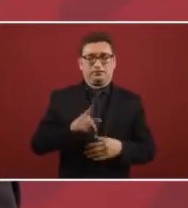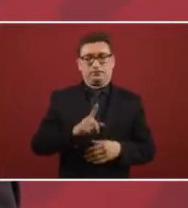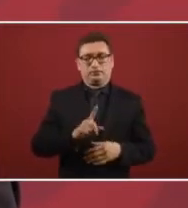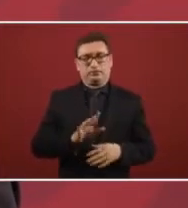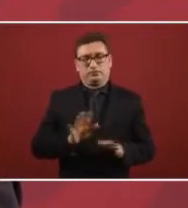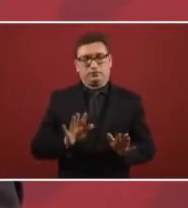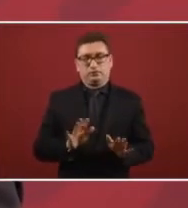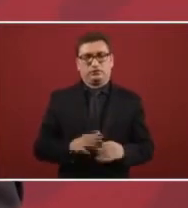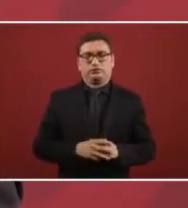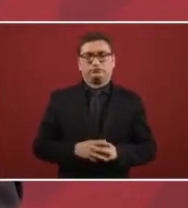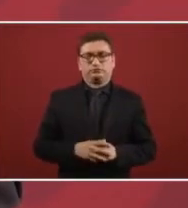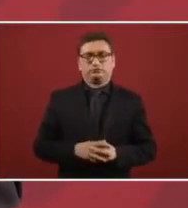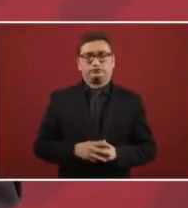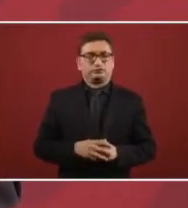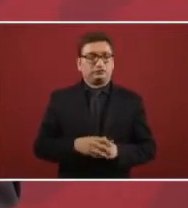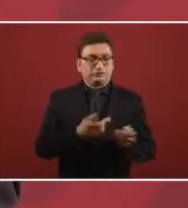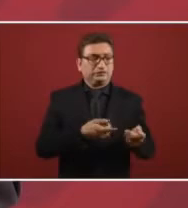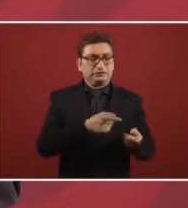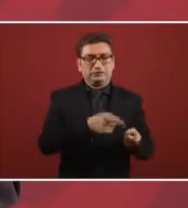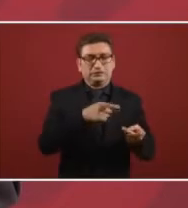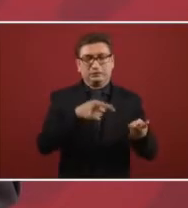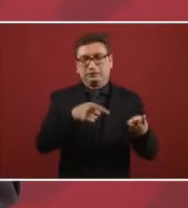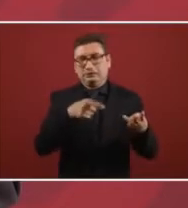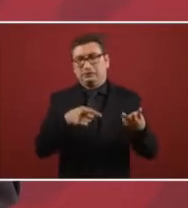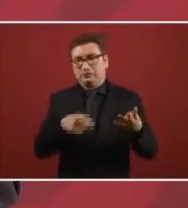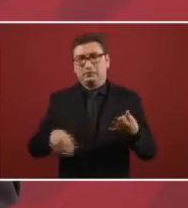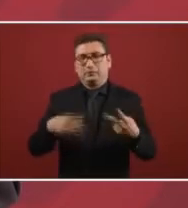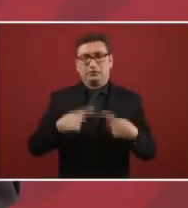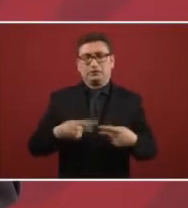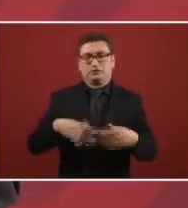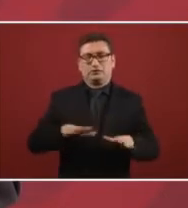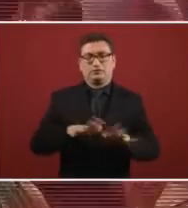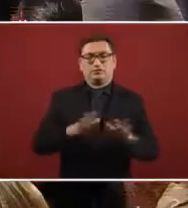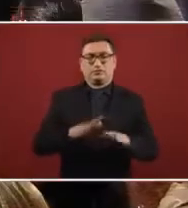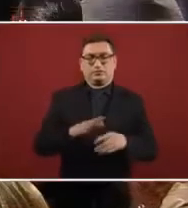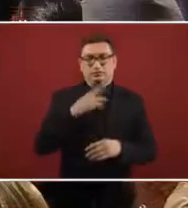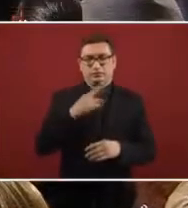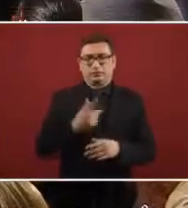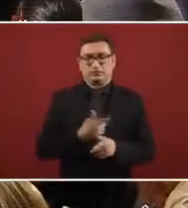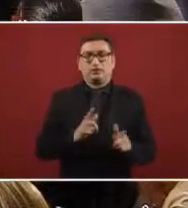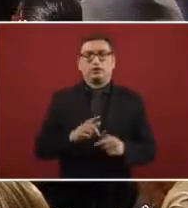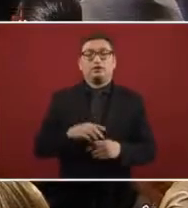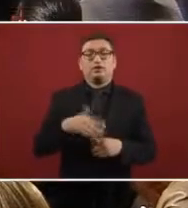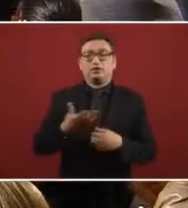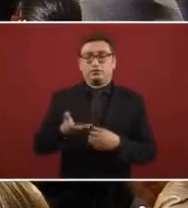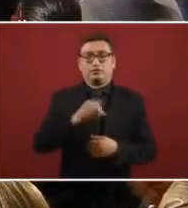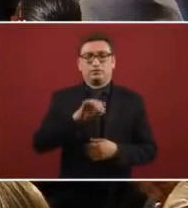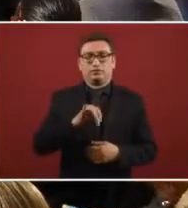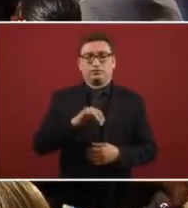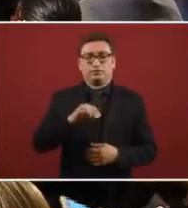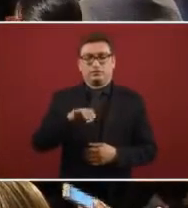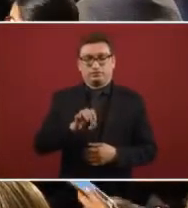And then the whole press conference.